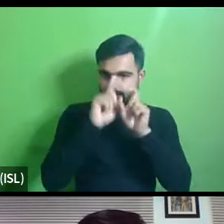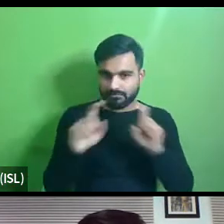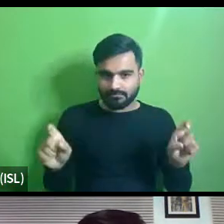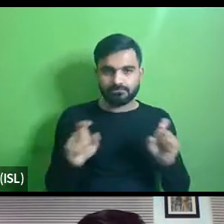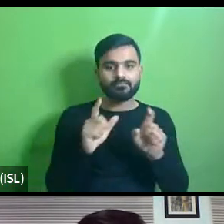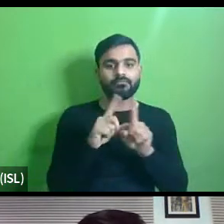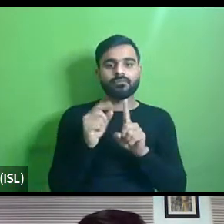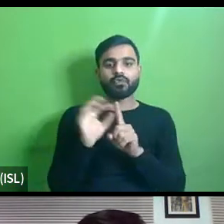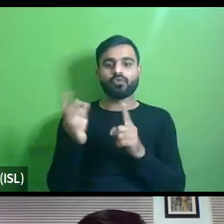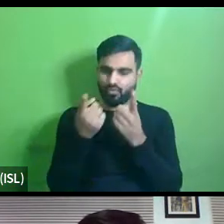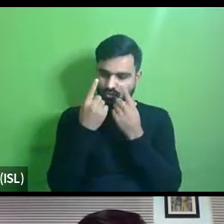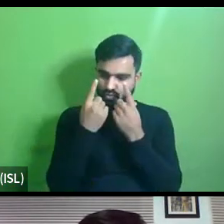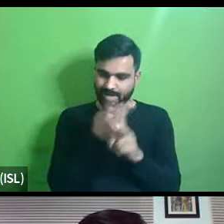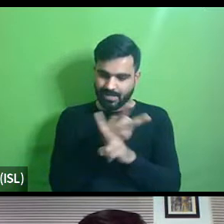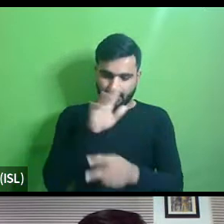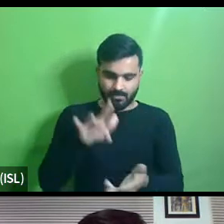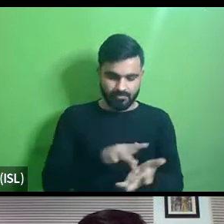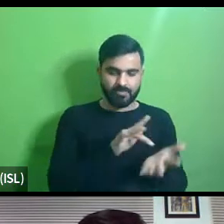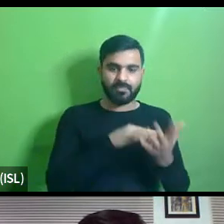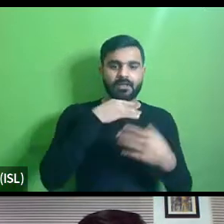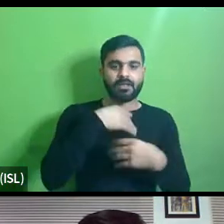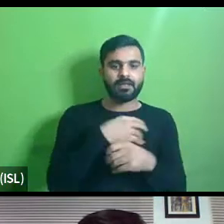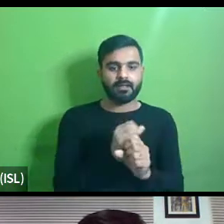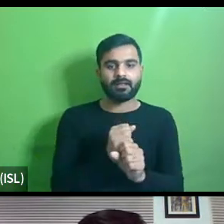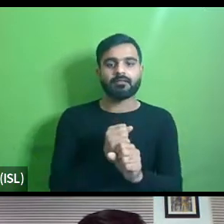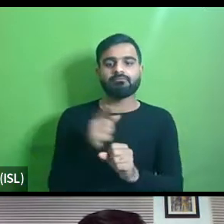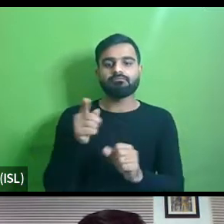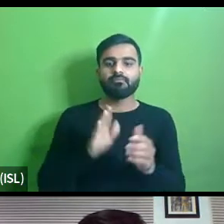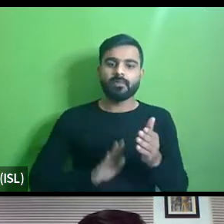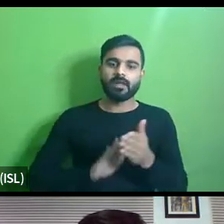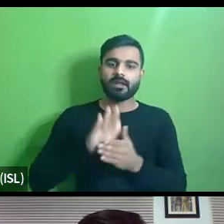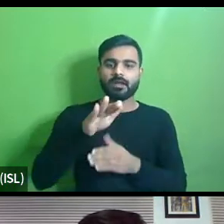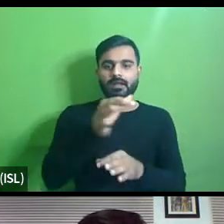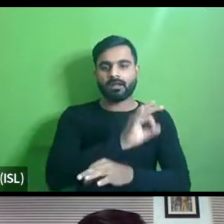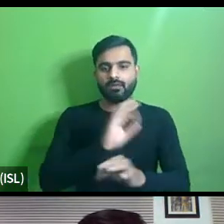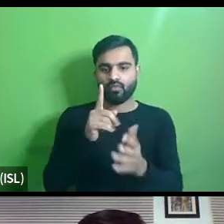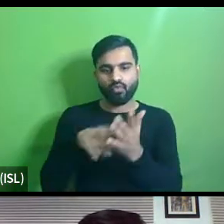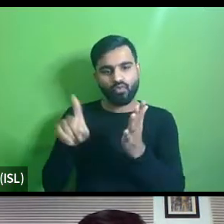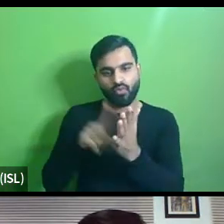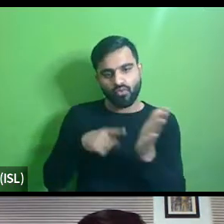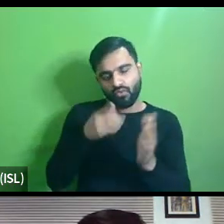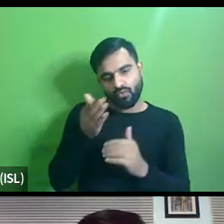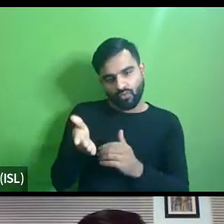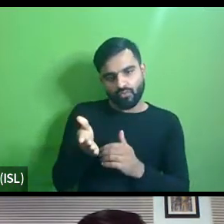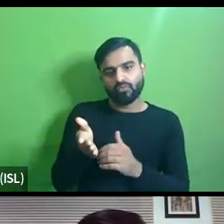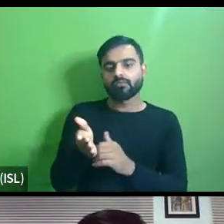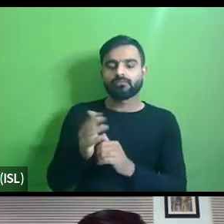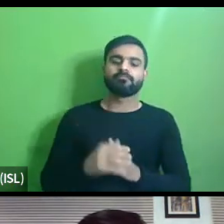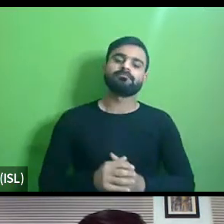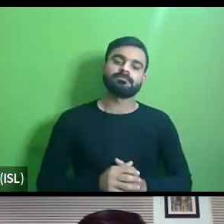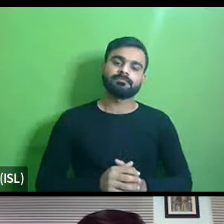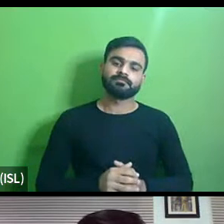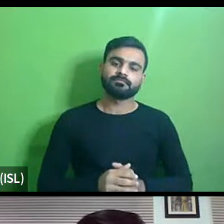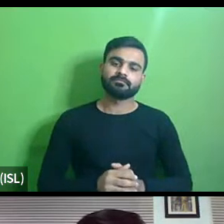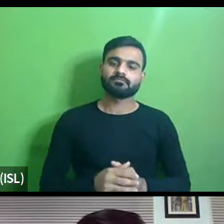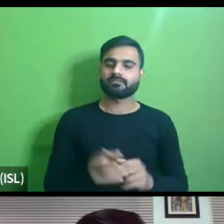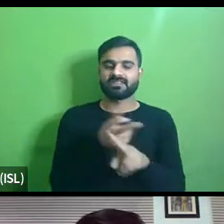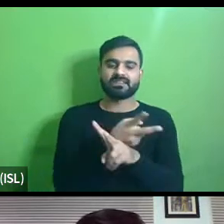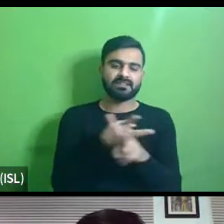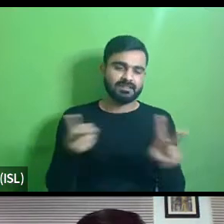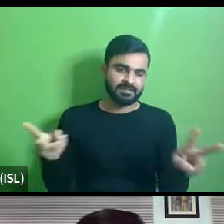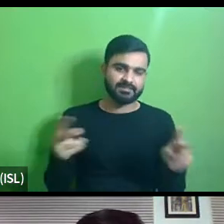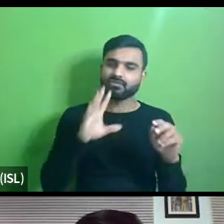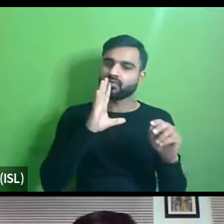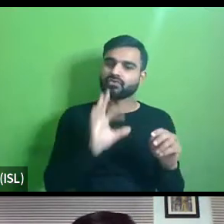audits of public spaces like most of the times it's just that the ramp is in a wrong um you know ratio uh and so on um and